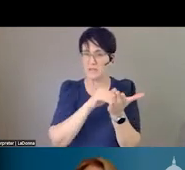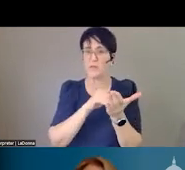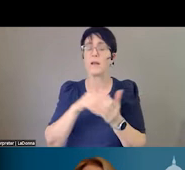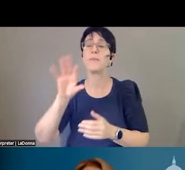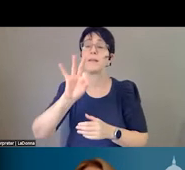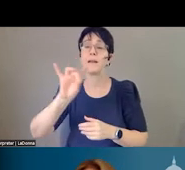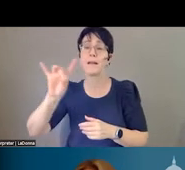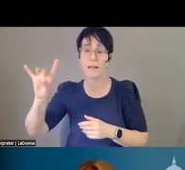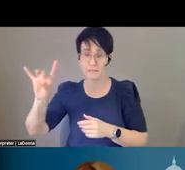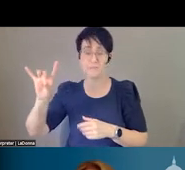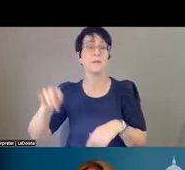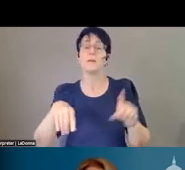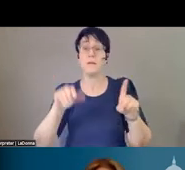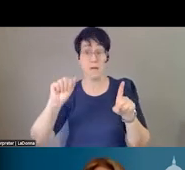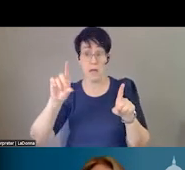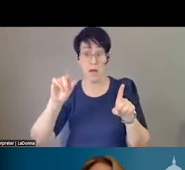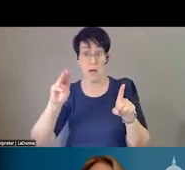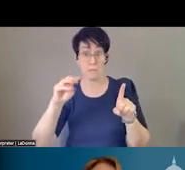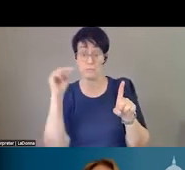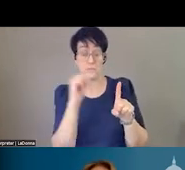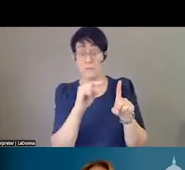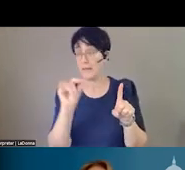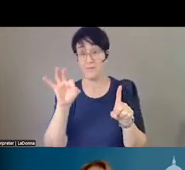He is our 911 coordinator, and he is everywhere.